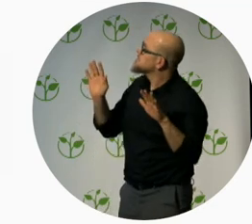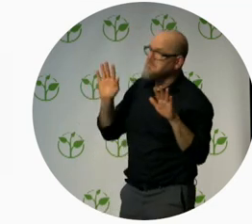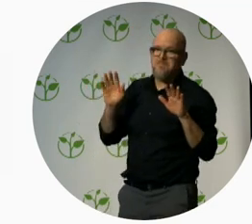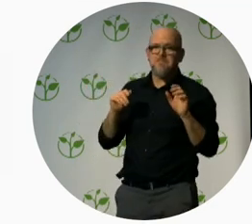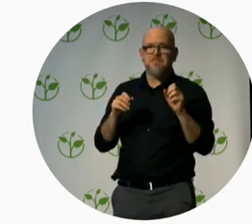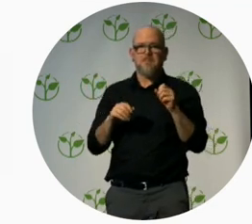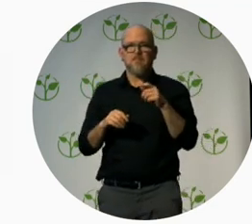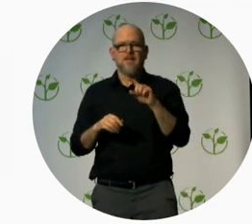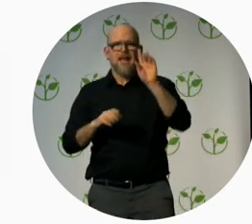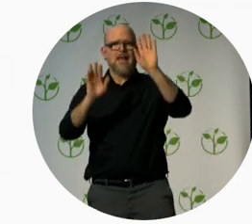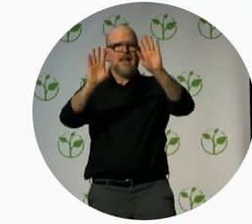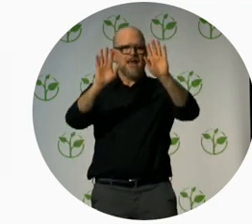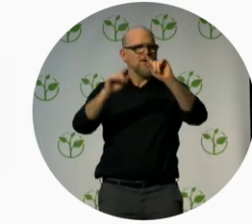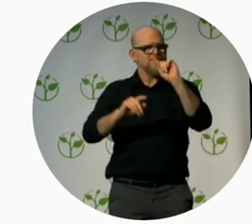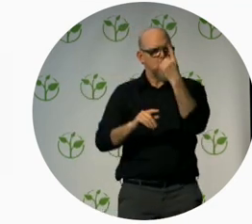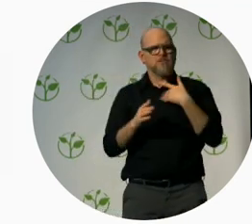troublemaker. So would you like to take